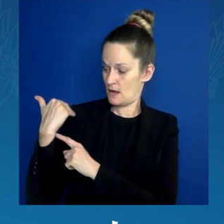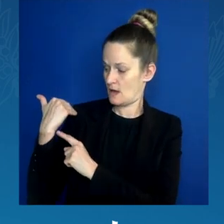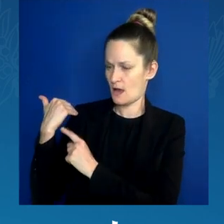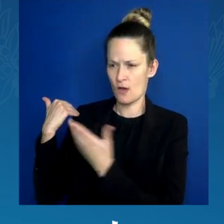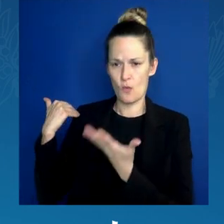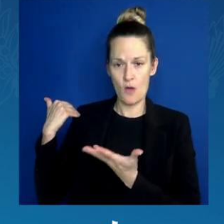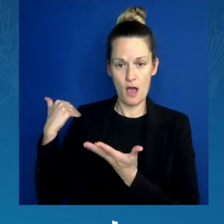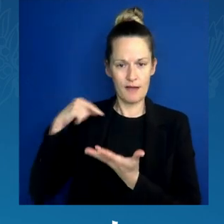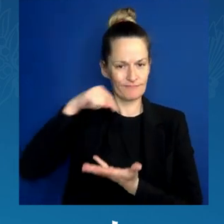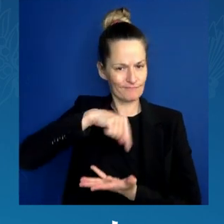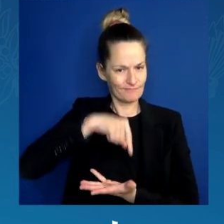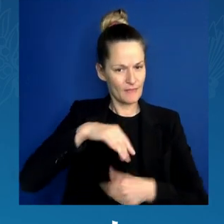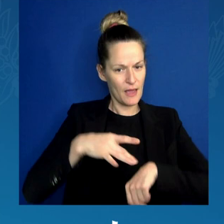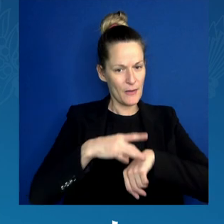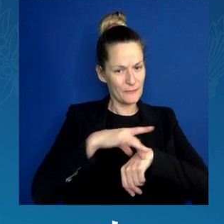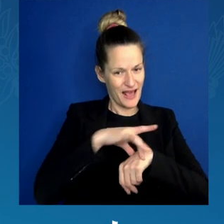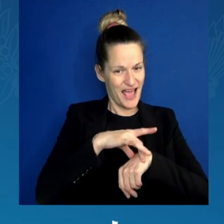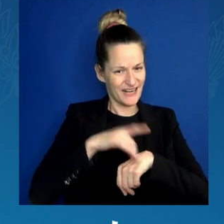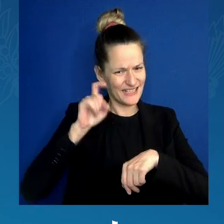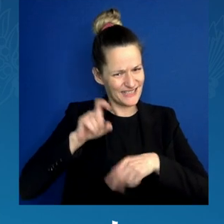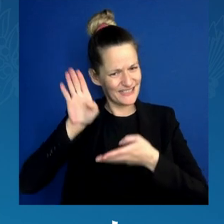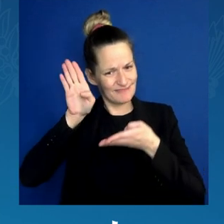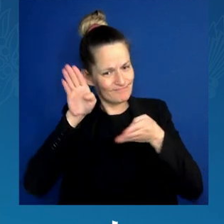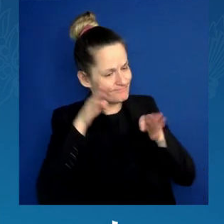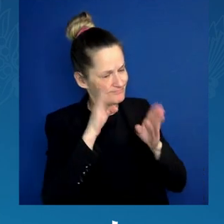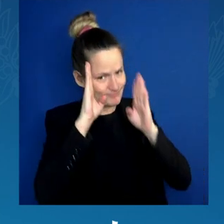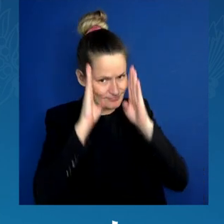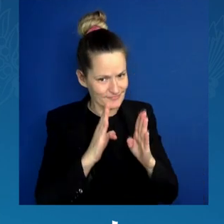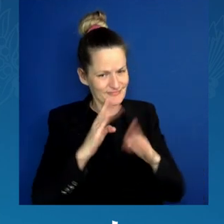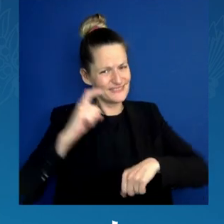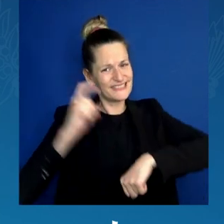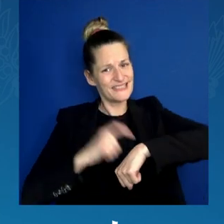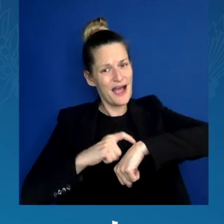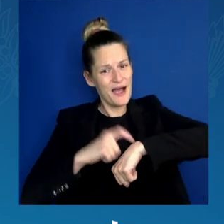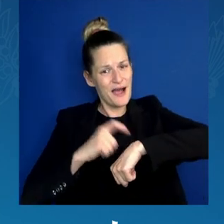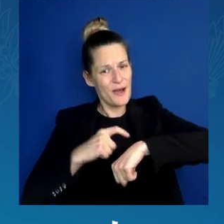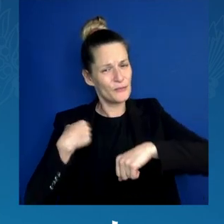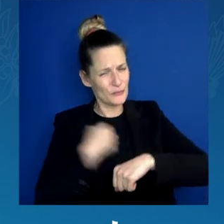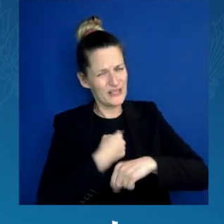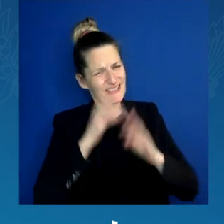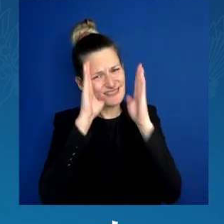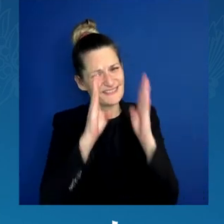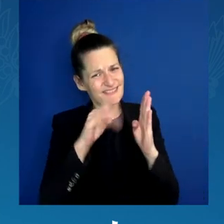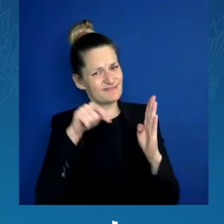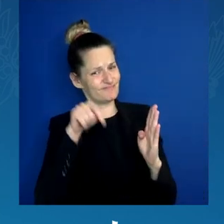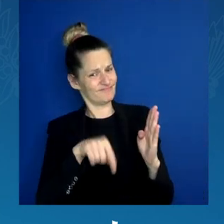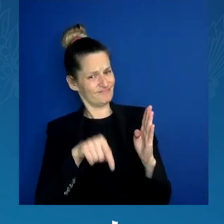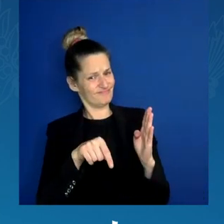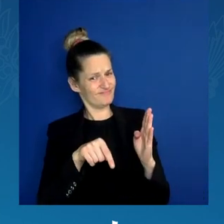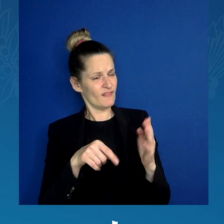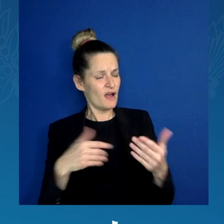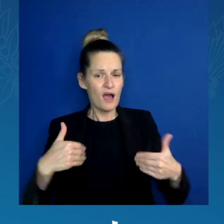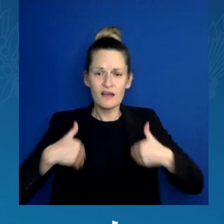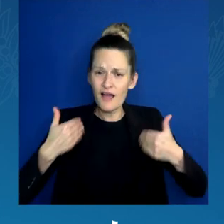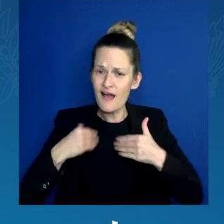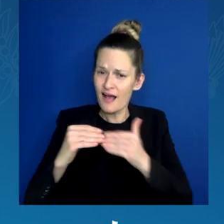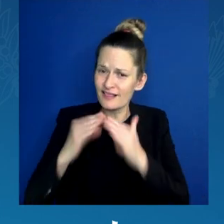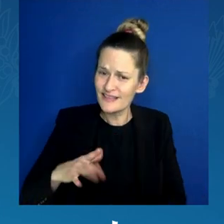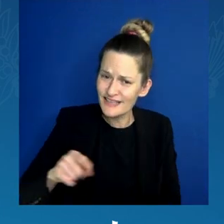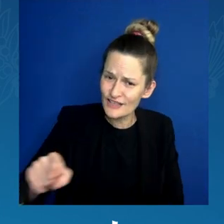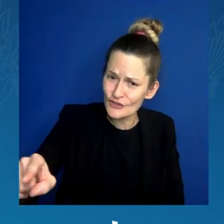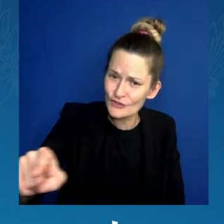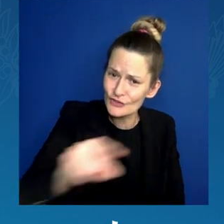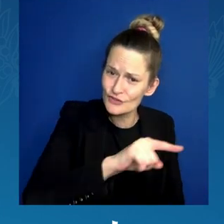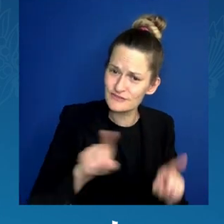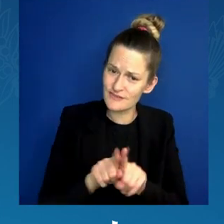of urgency. It is you who are reminding the folks who can vote, the